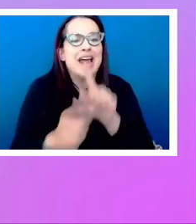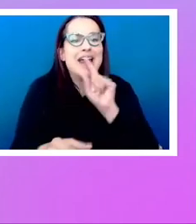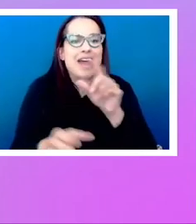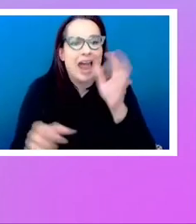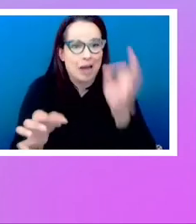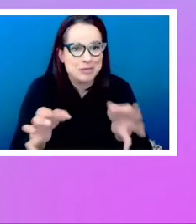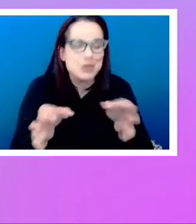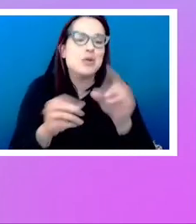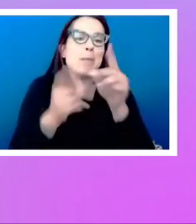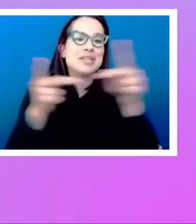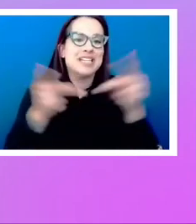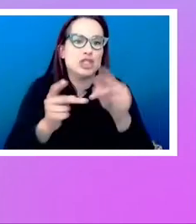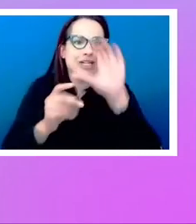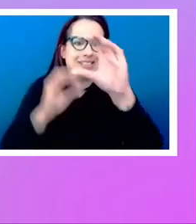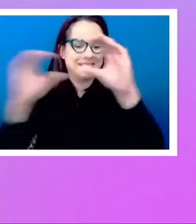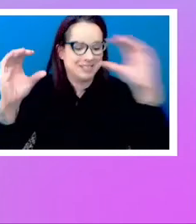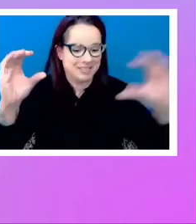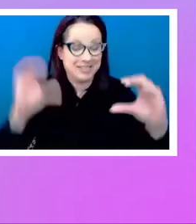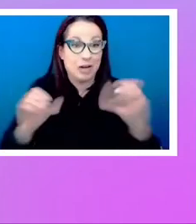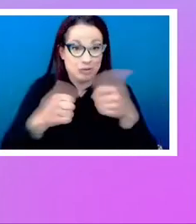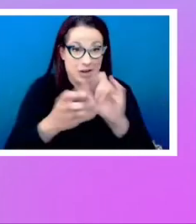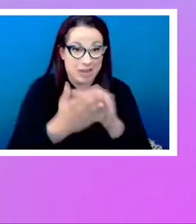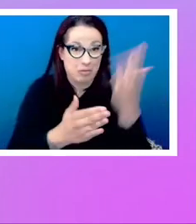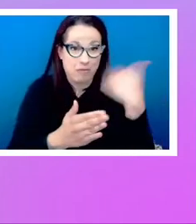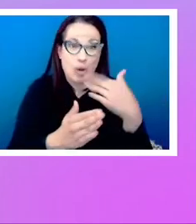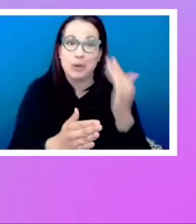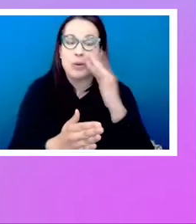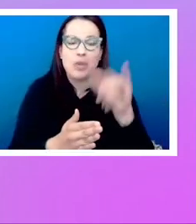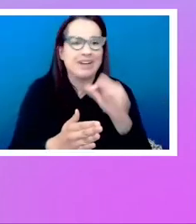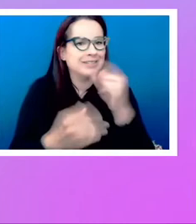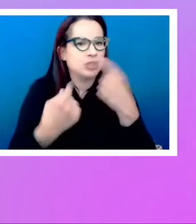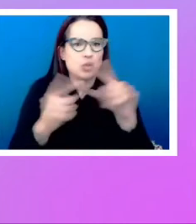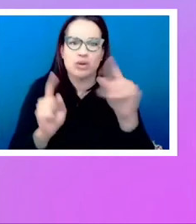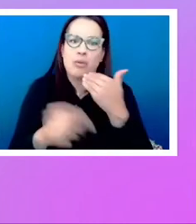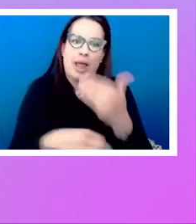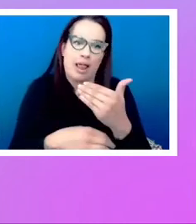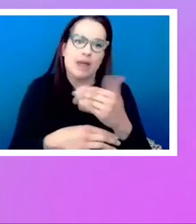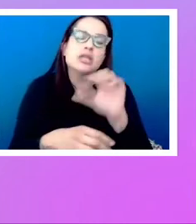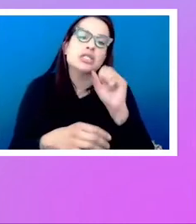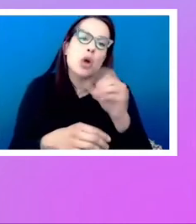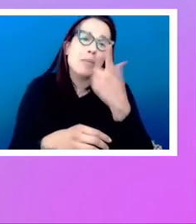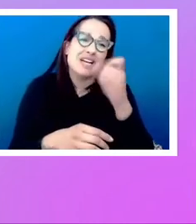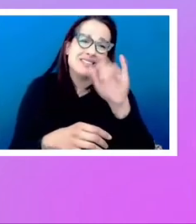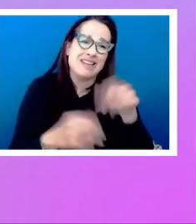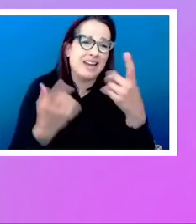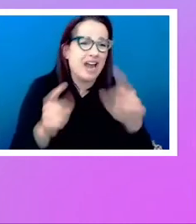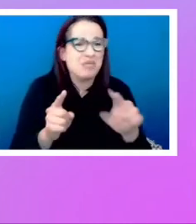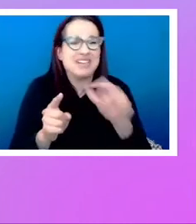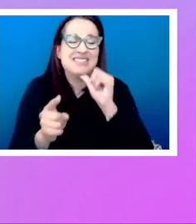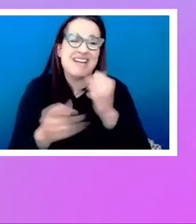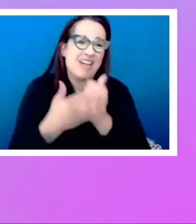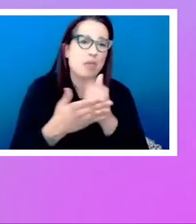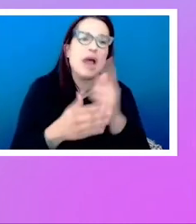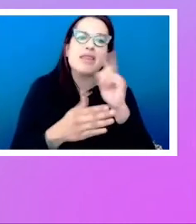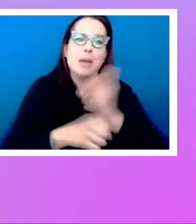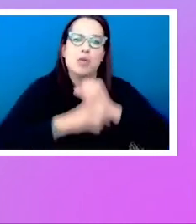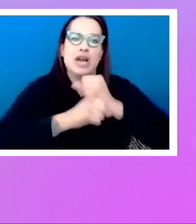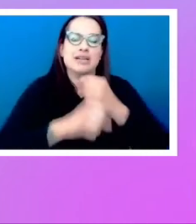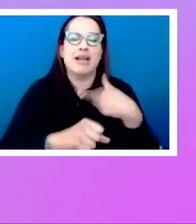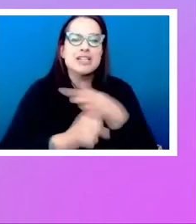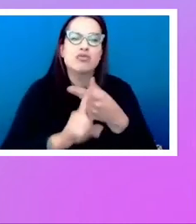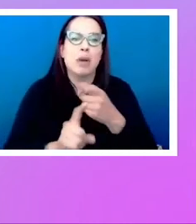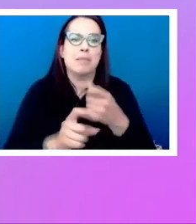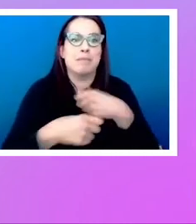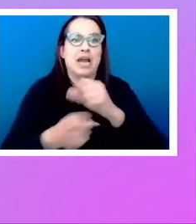positioning, it doesn't go too well for you. So the fact that that wasn't going to work so well for layout, think kind of protected us from making too much of a